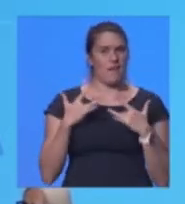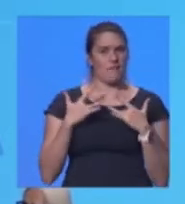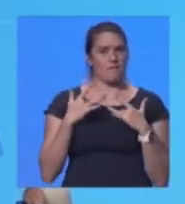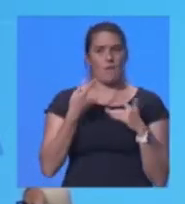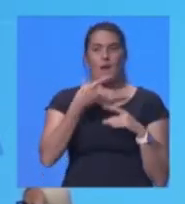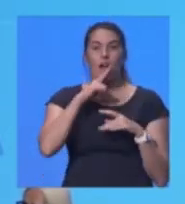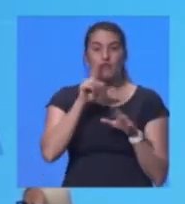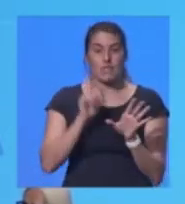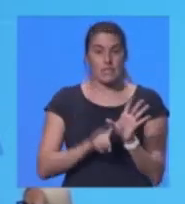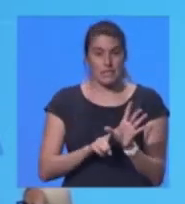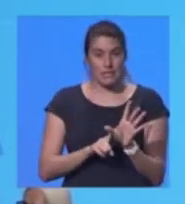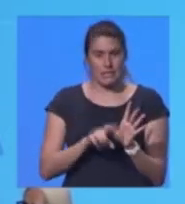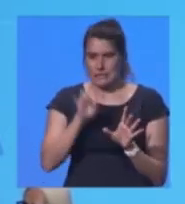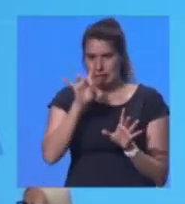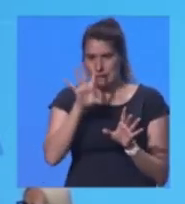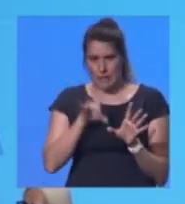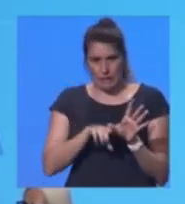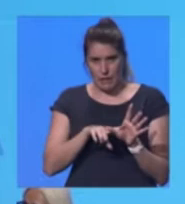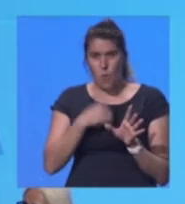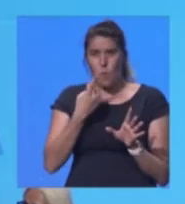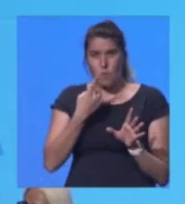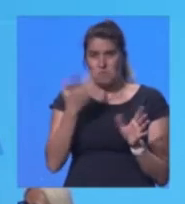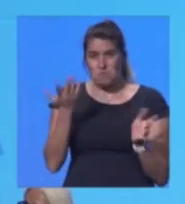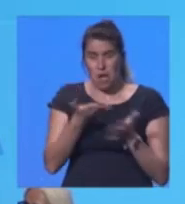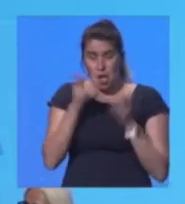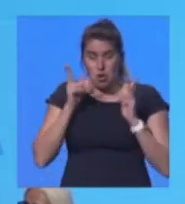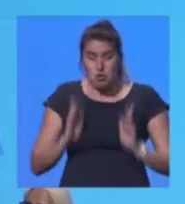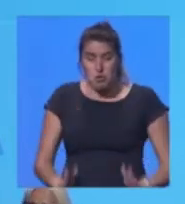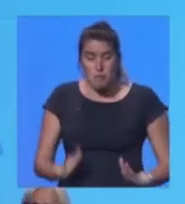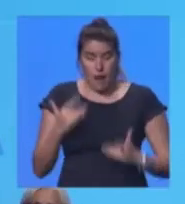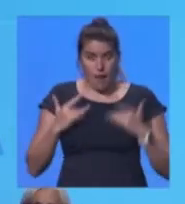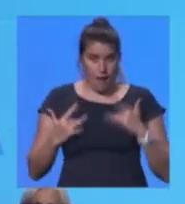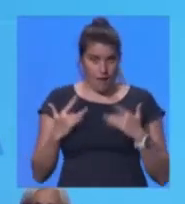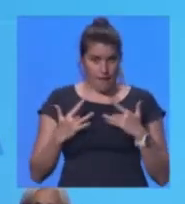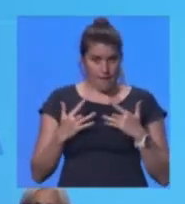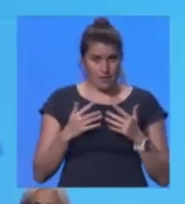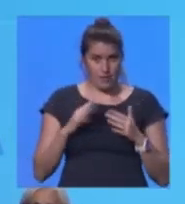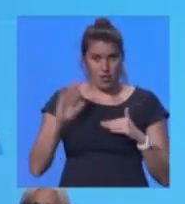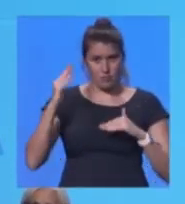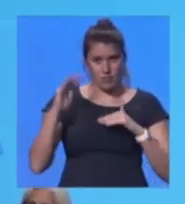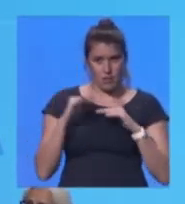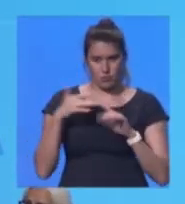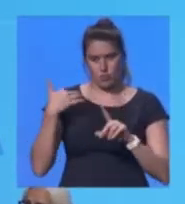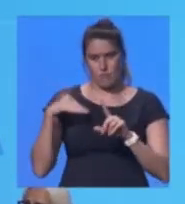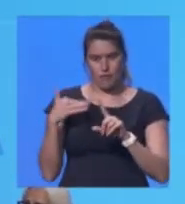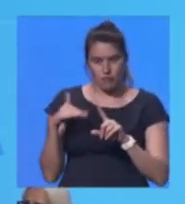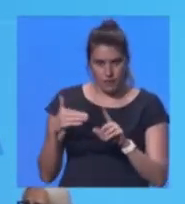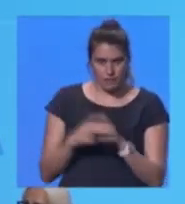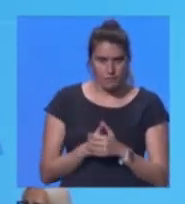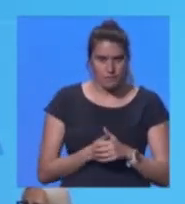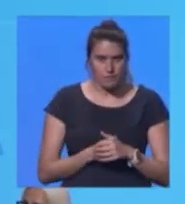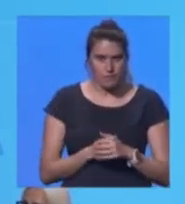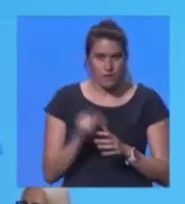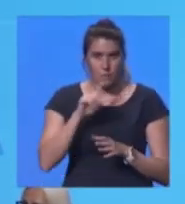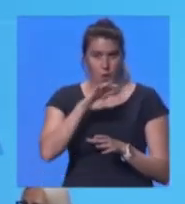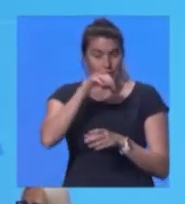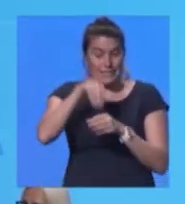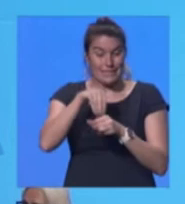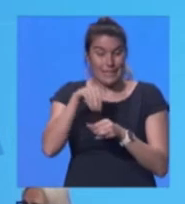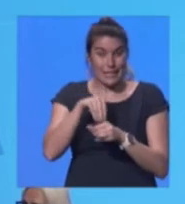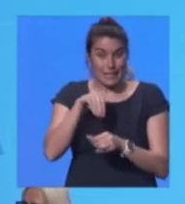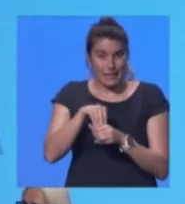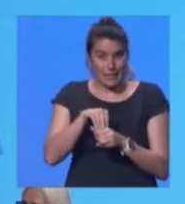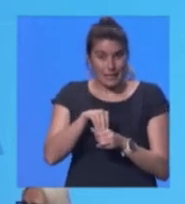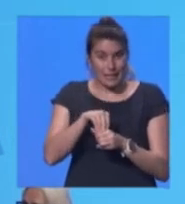100 years, not 10,100, a human lifetime. So it deteriorates the background levels. What's in the reactor